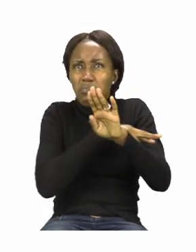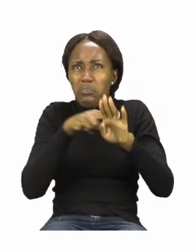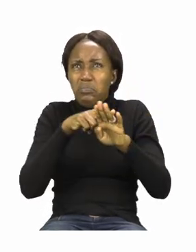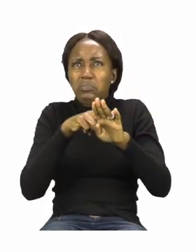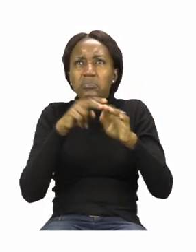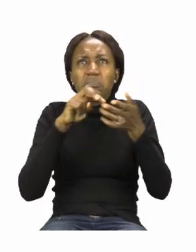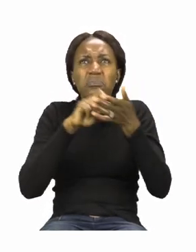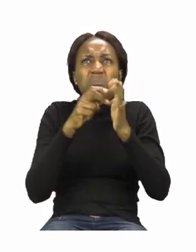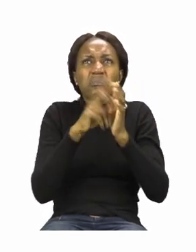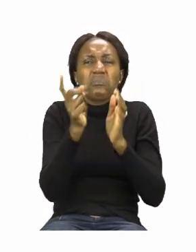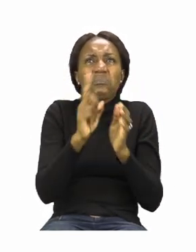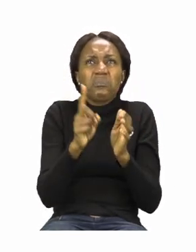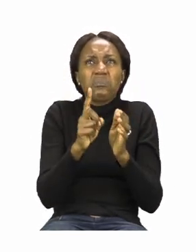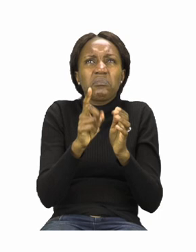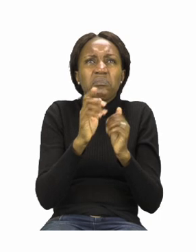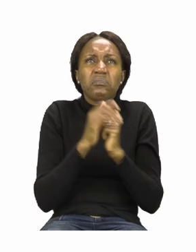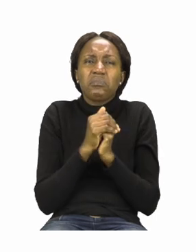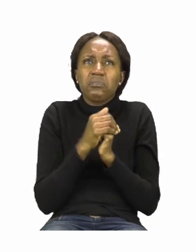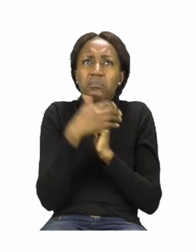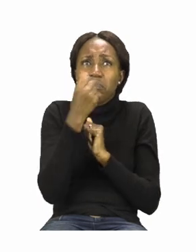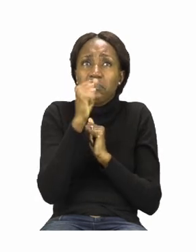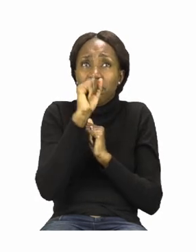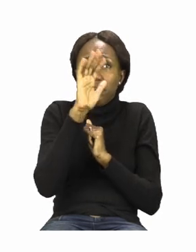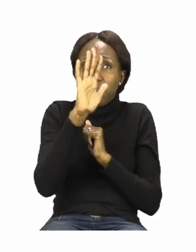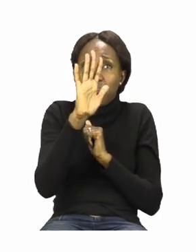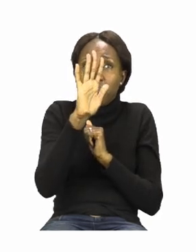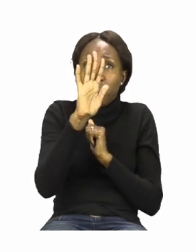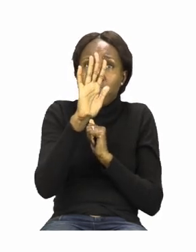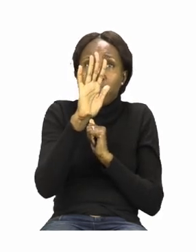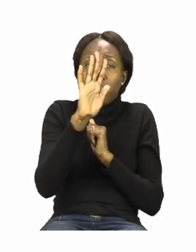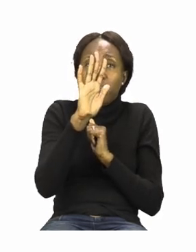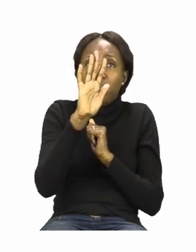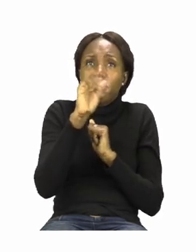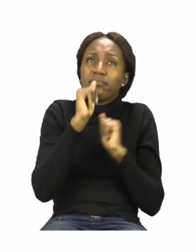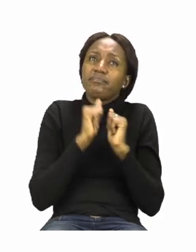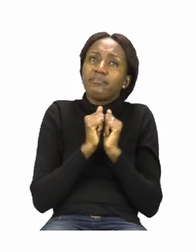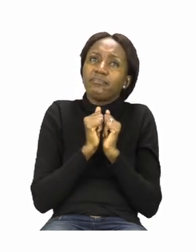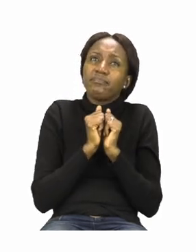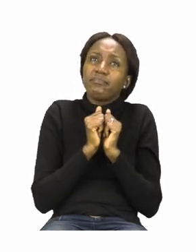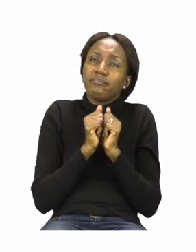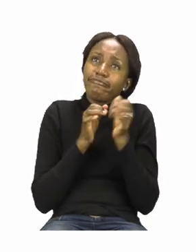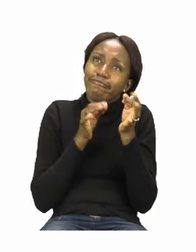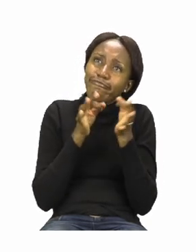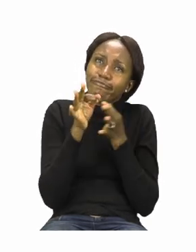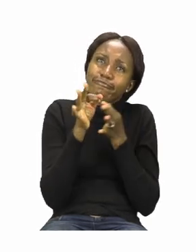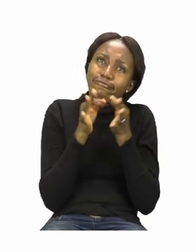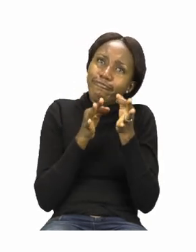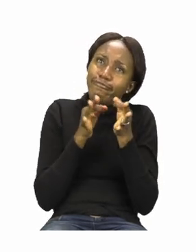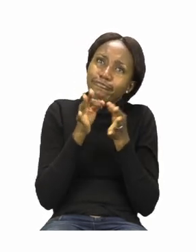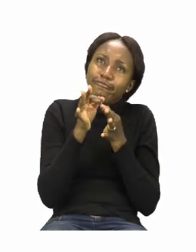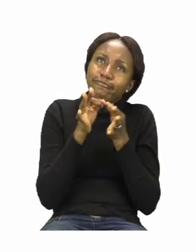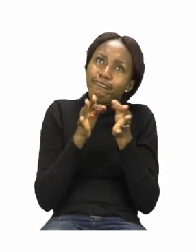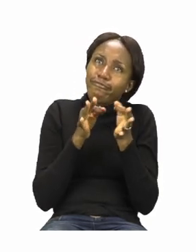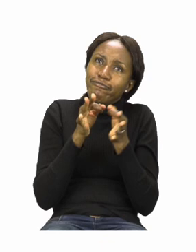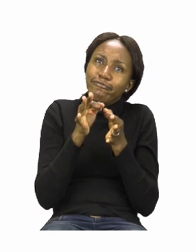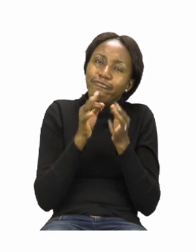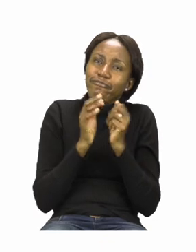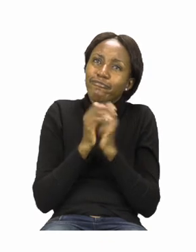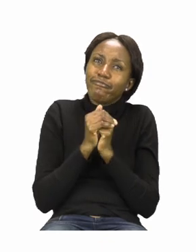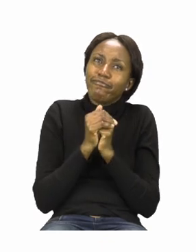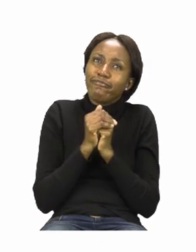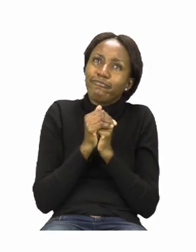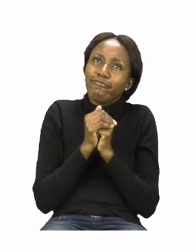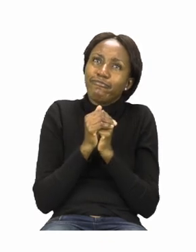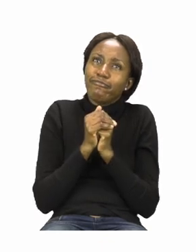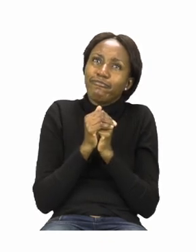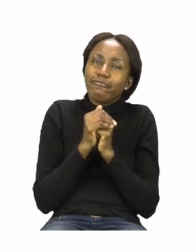have five road signs that are very important and I'm going to explain what each one means. So let's